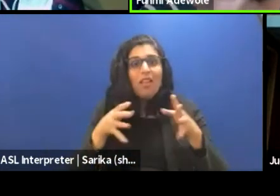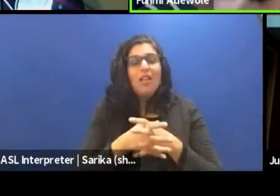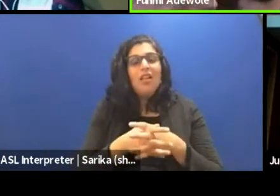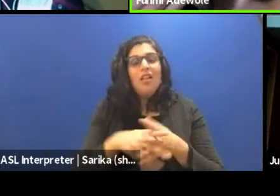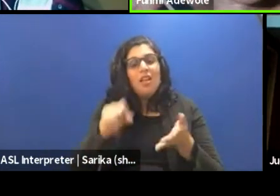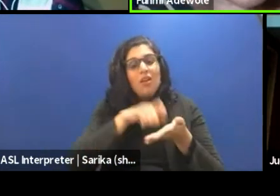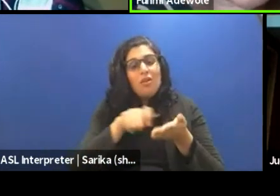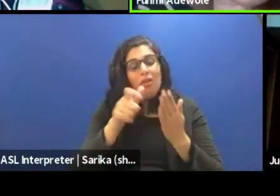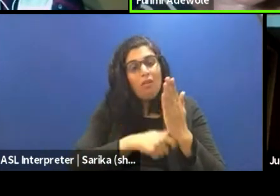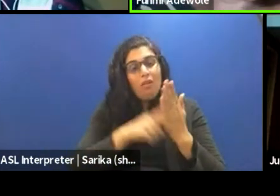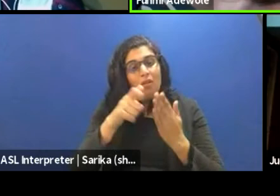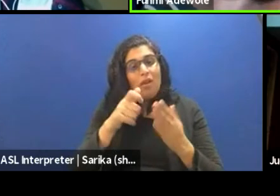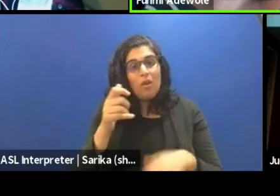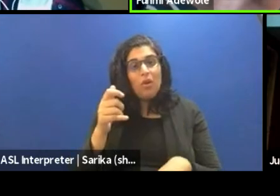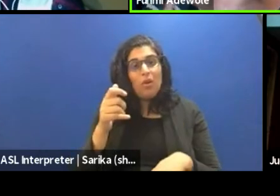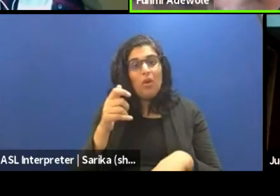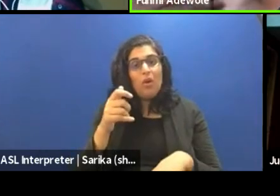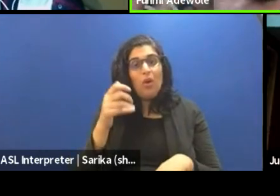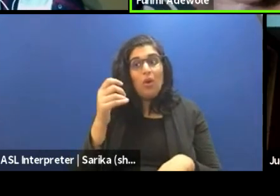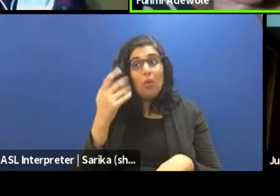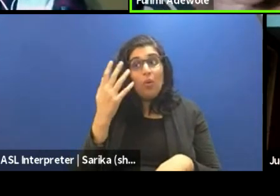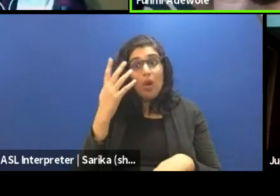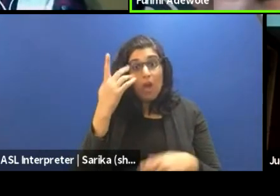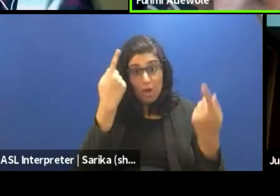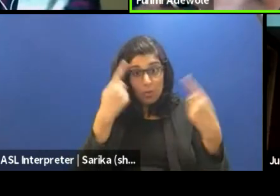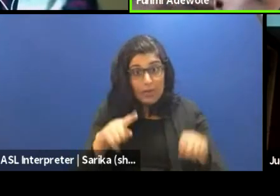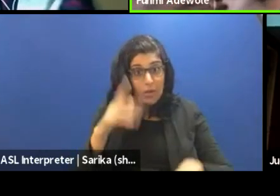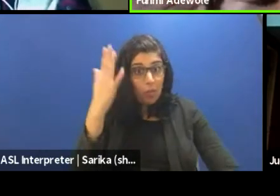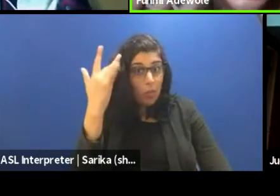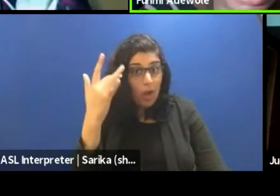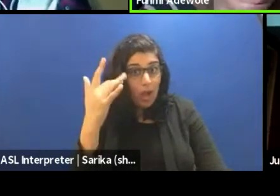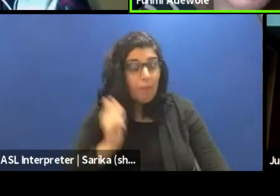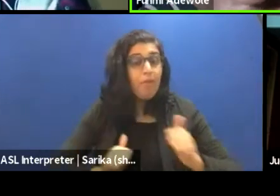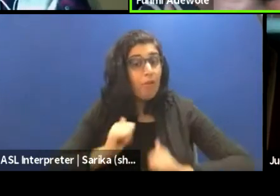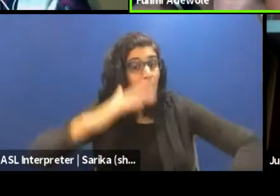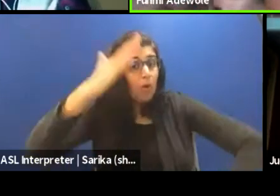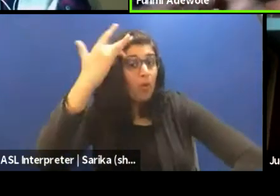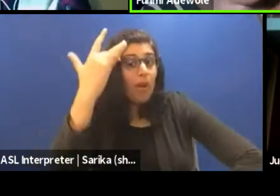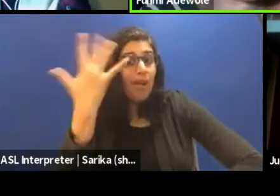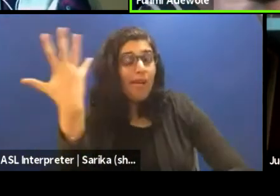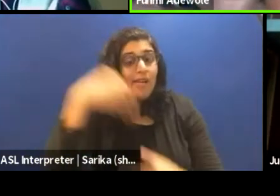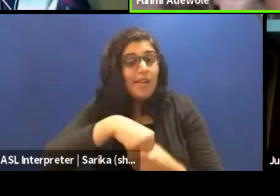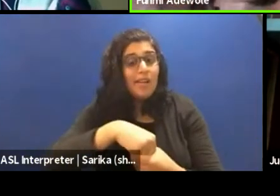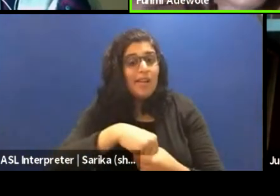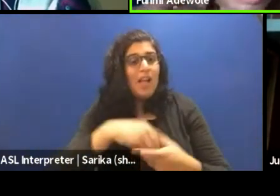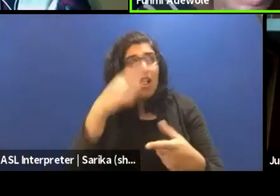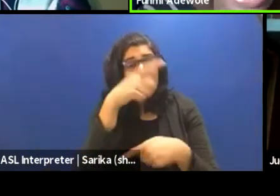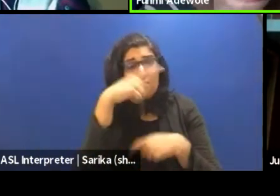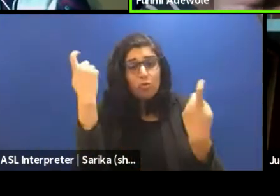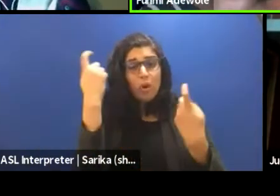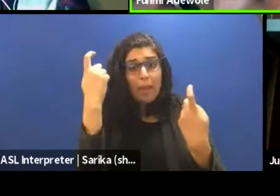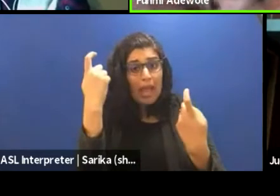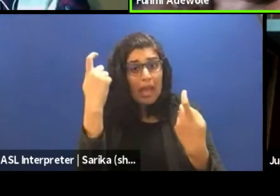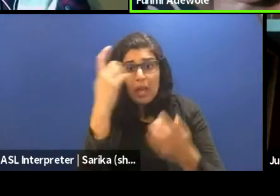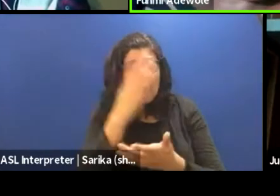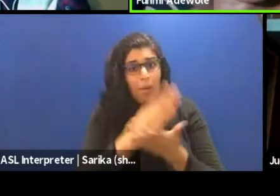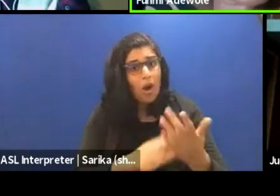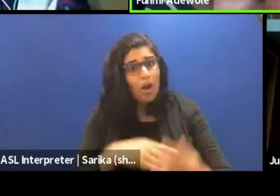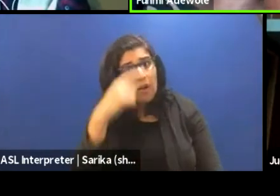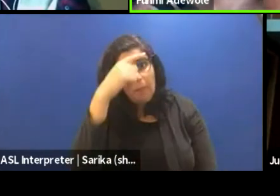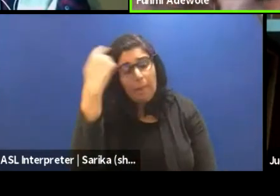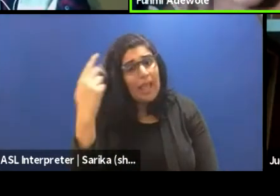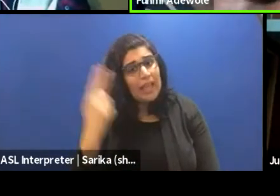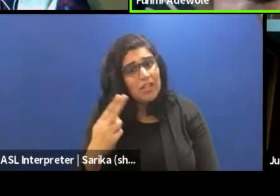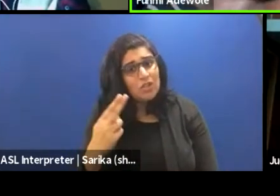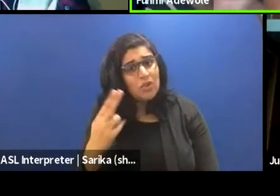saying the reason why they agreed to be in this production, and they're performing in it, is that it is a part of a traumatic part of black history, and they